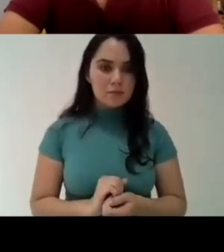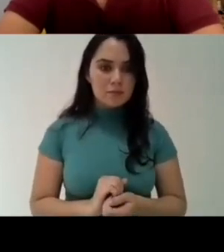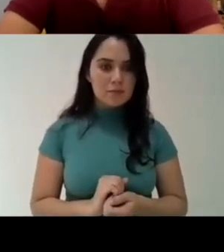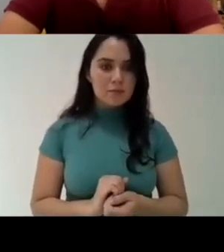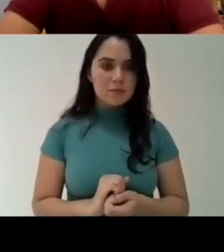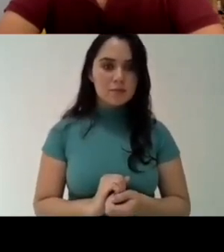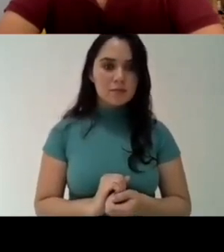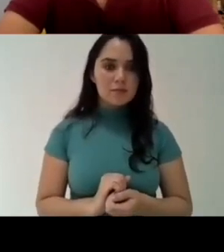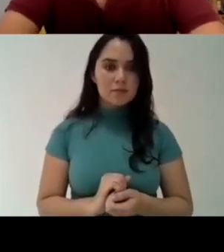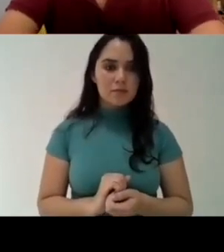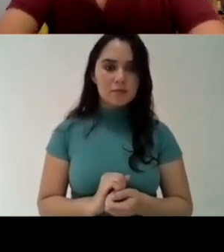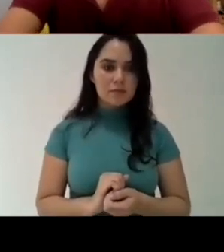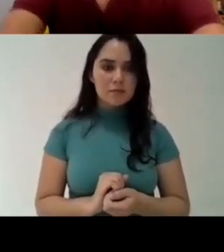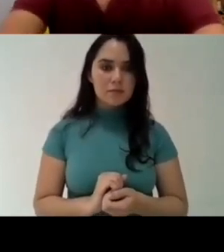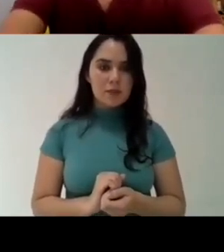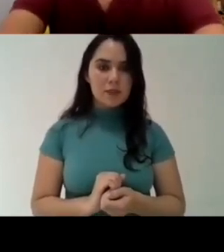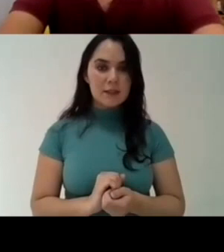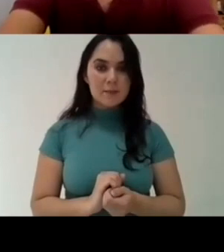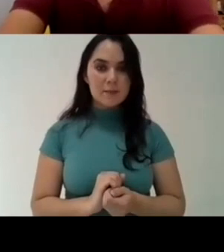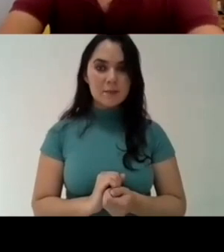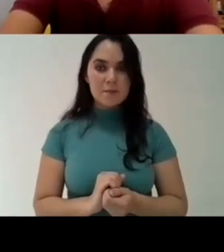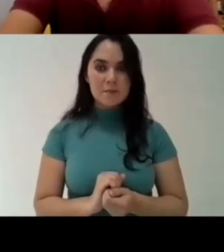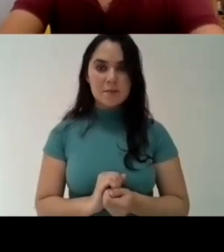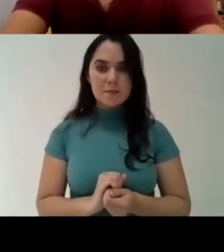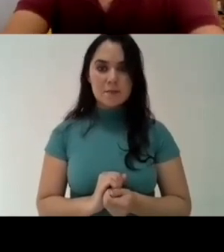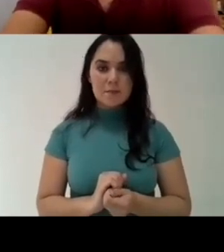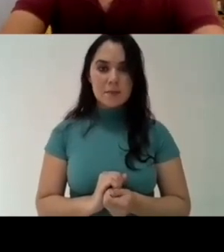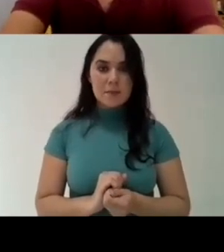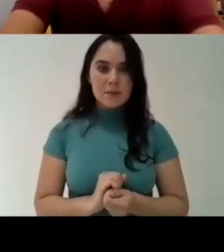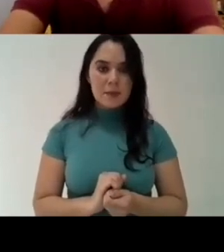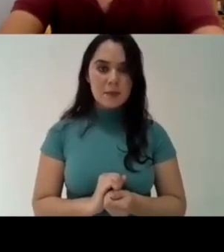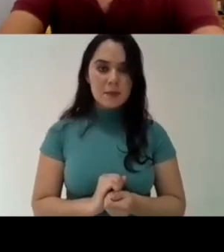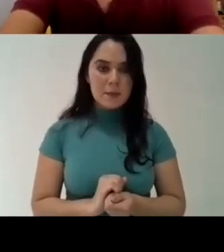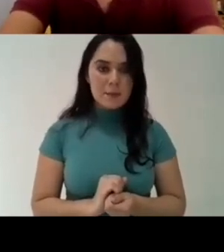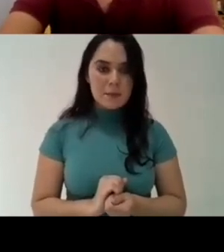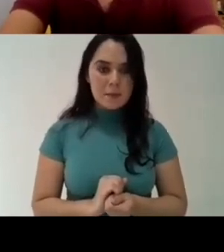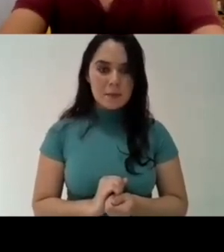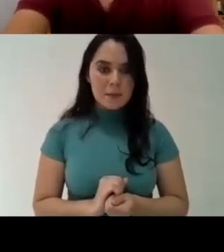and of course this uh increases our